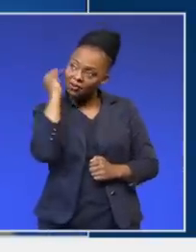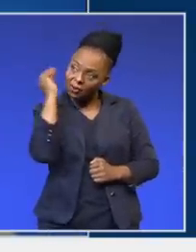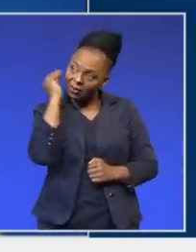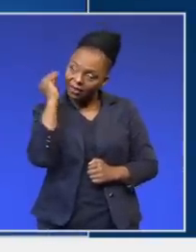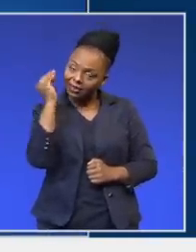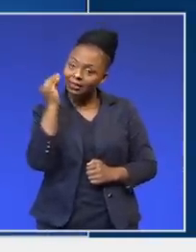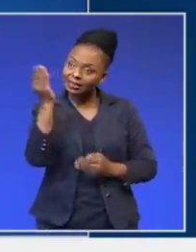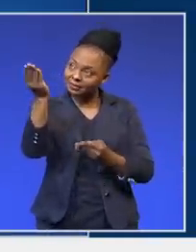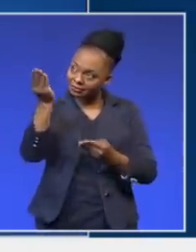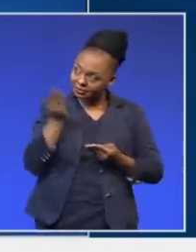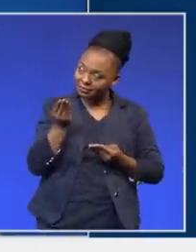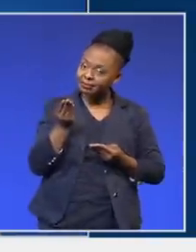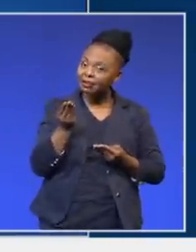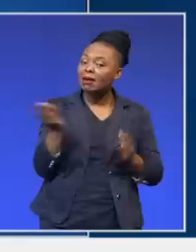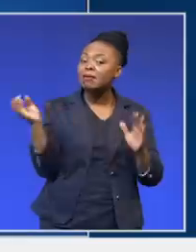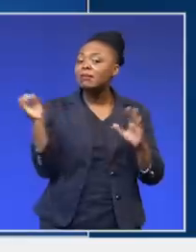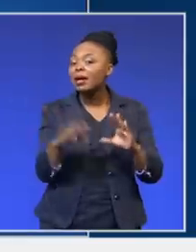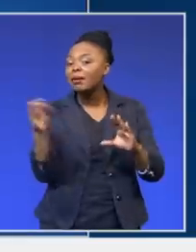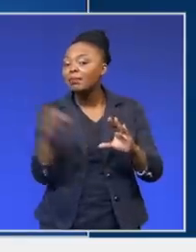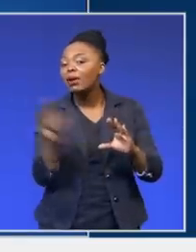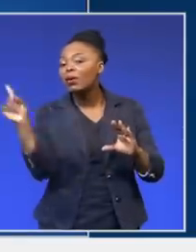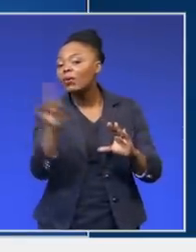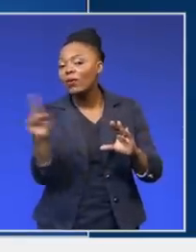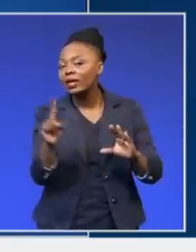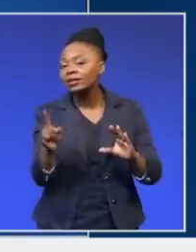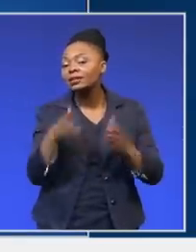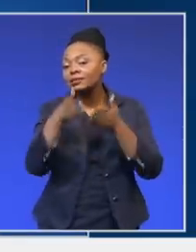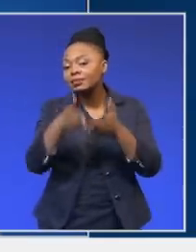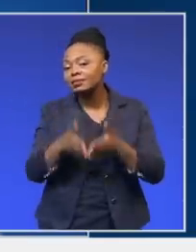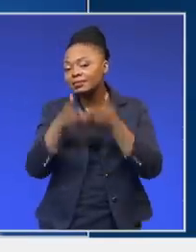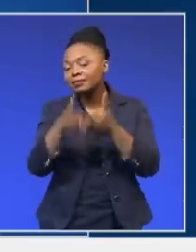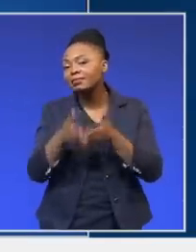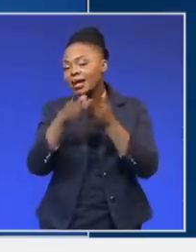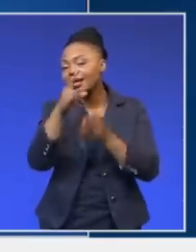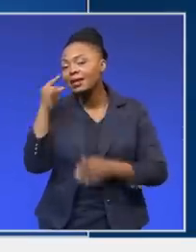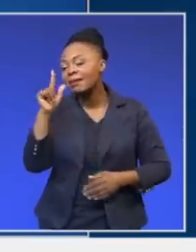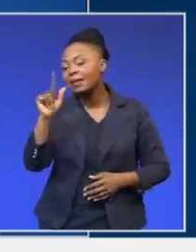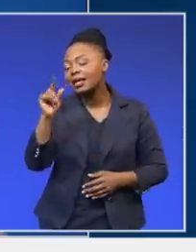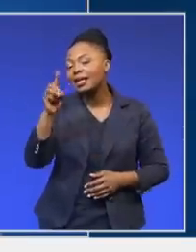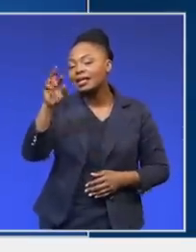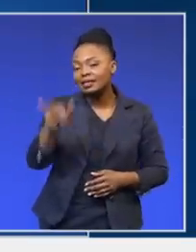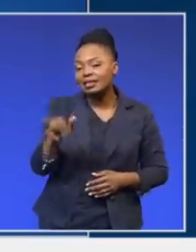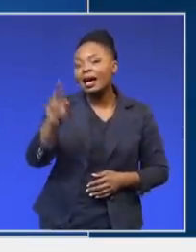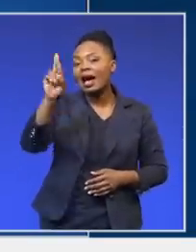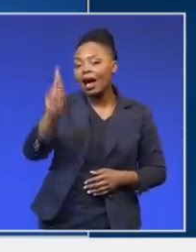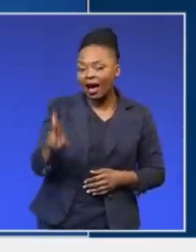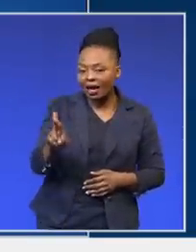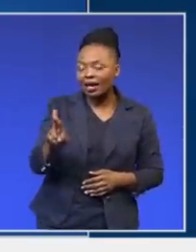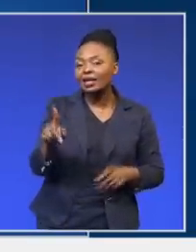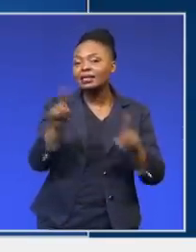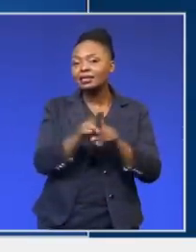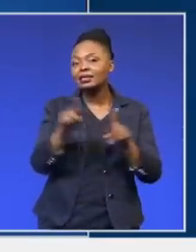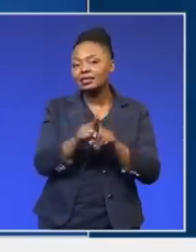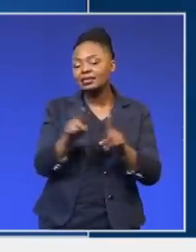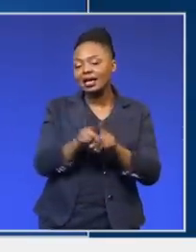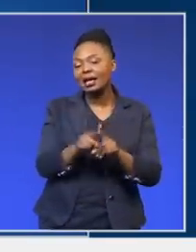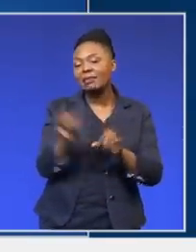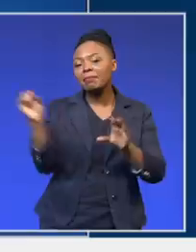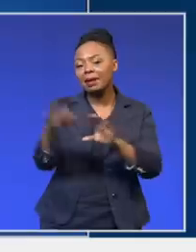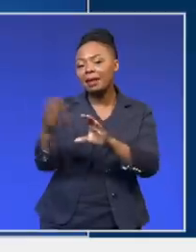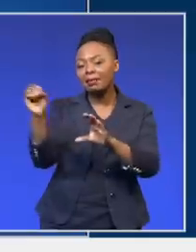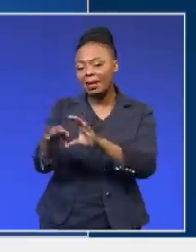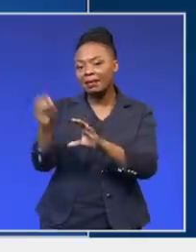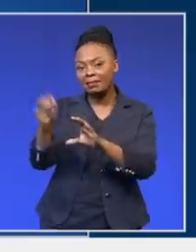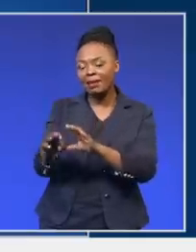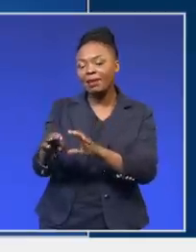in terms of what was loaded onto the Lady R and offloaded, as well as what was loaded onto the Russian